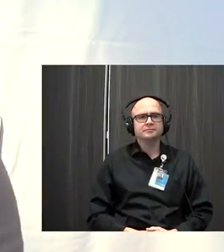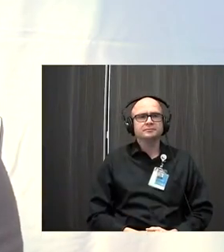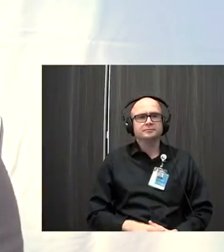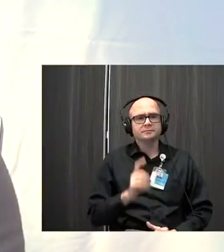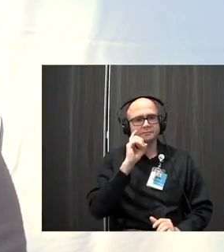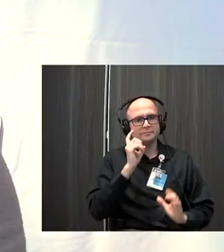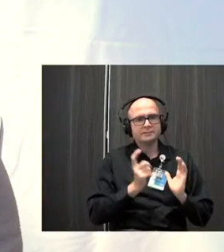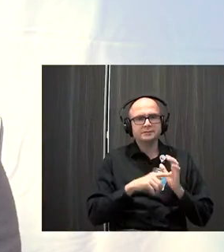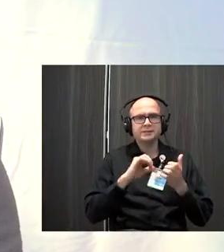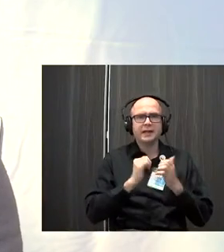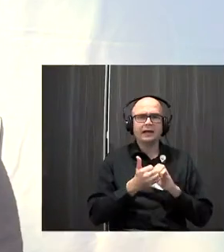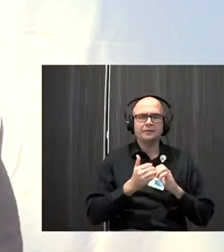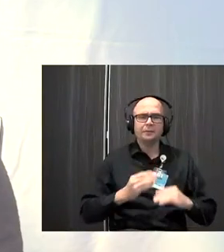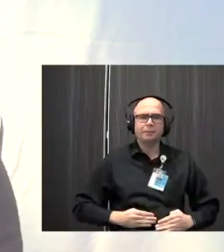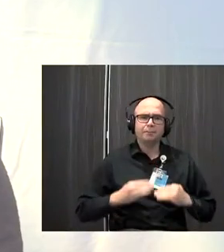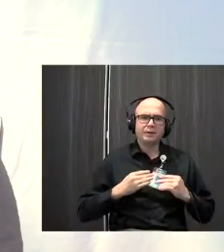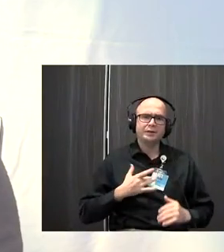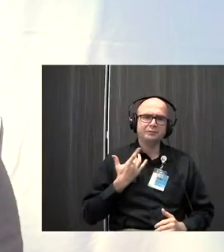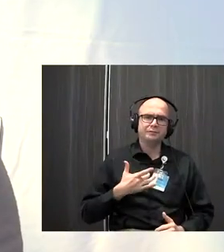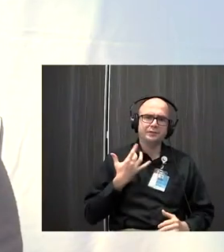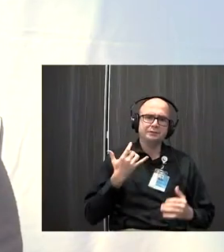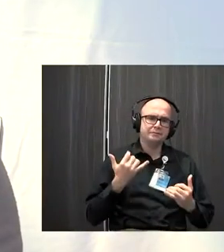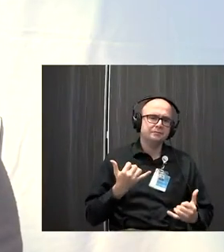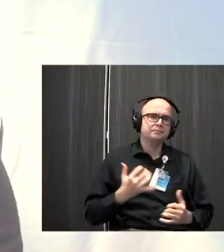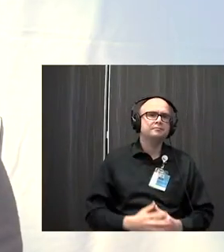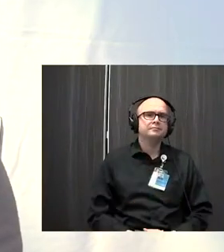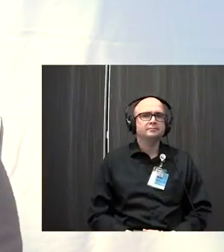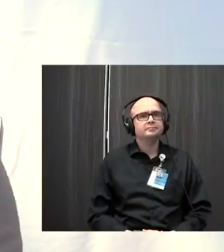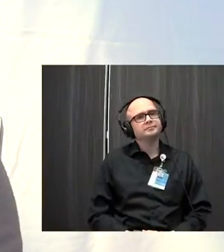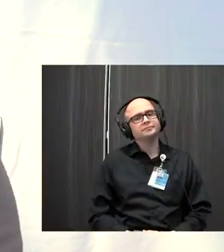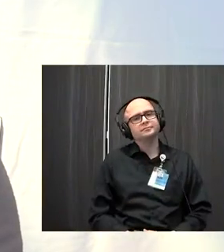Notice how does your physical body feel in this space right now.